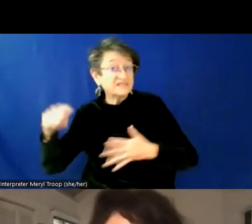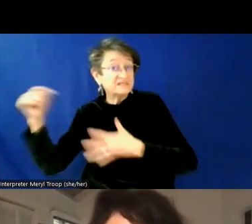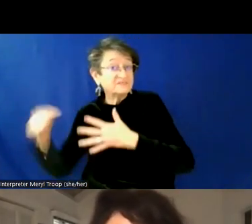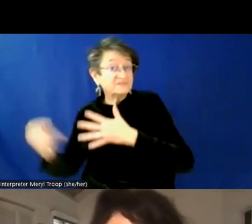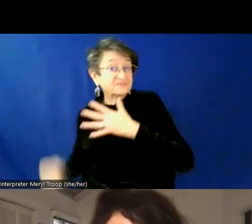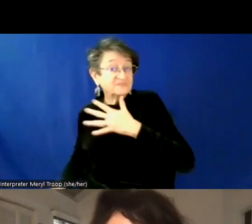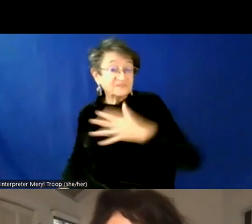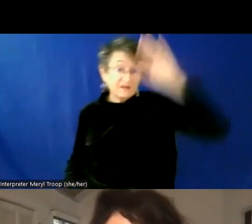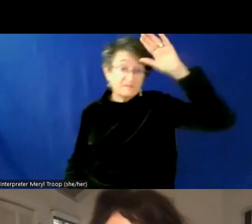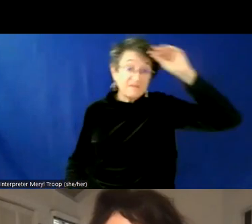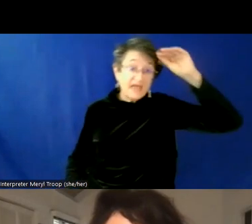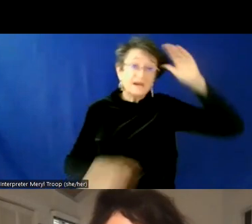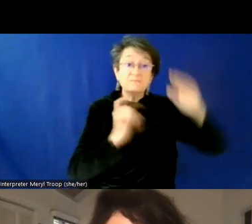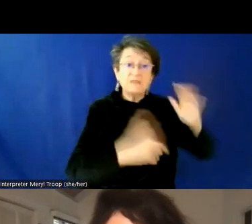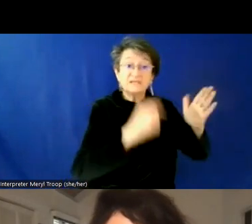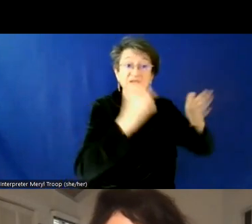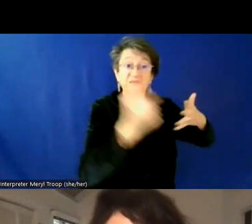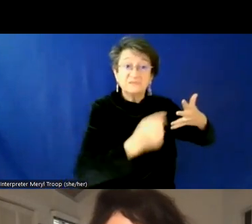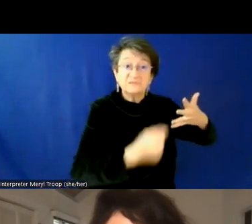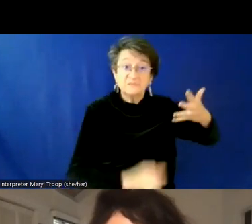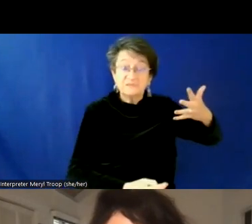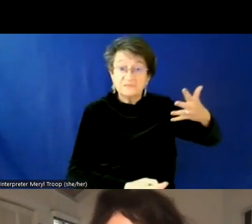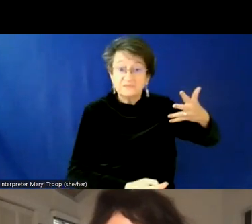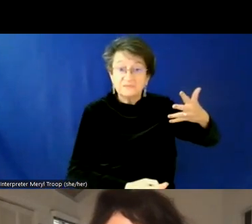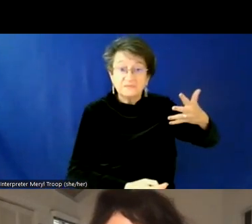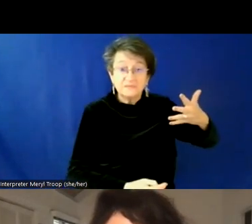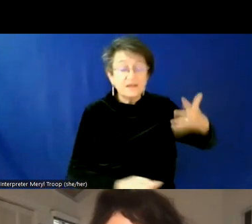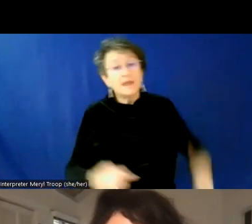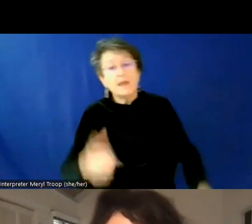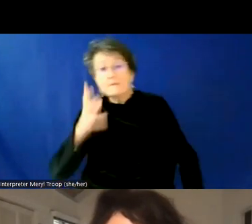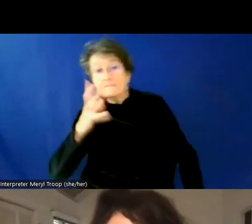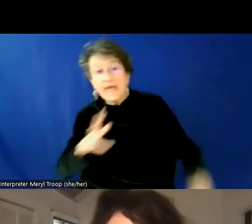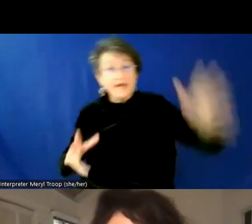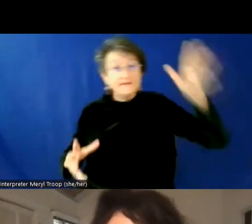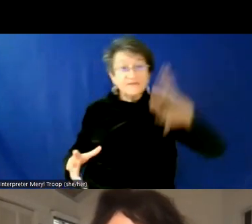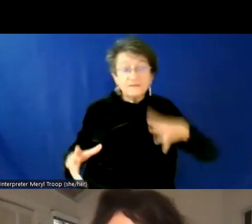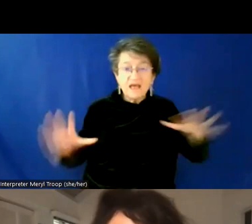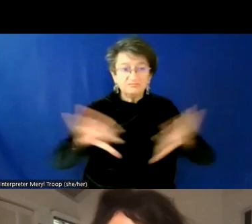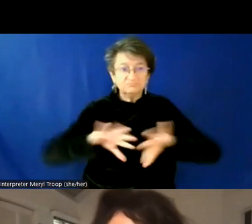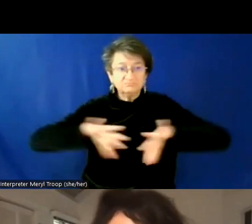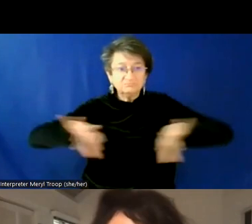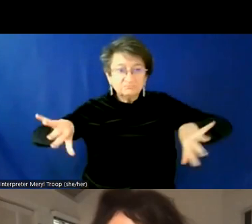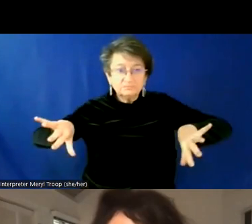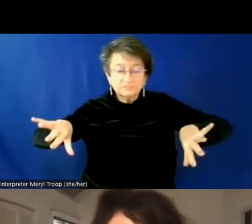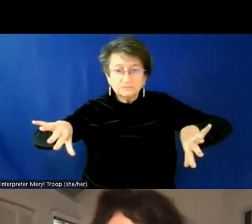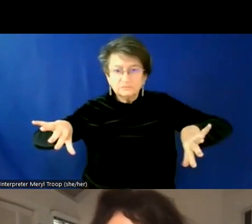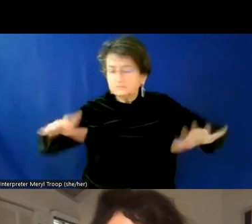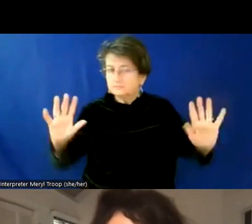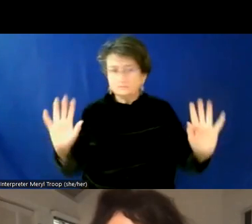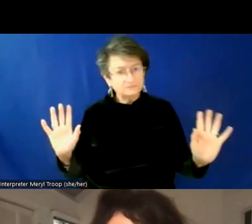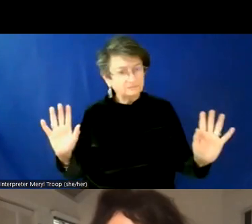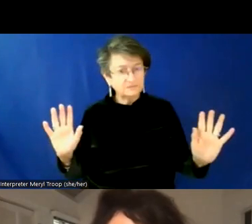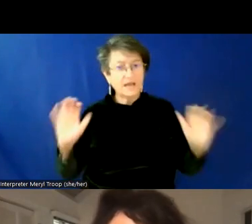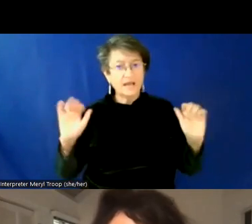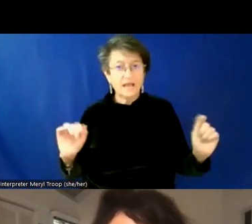and one for the men in your company? Is it based on masculinity and femininity? Is there a way to sort of make your, your dress code or your